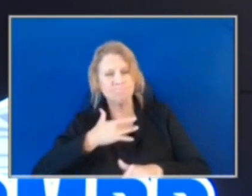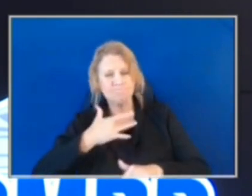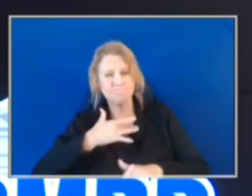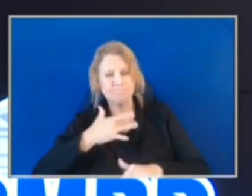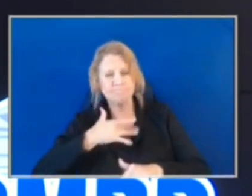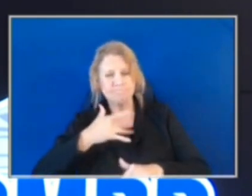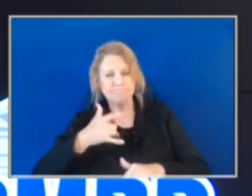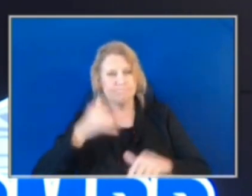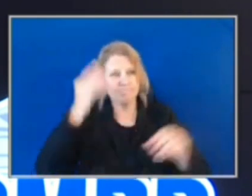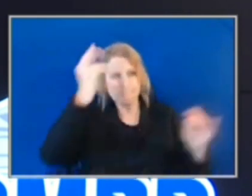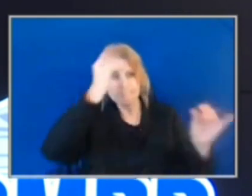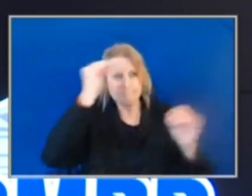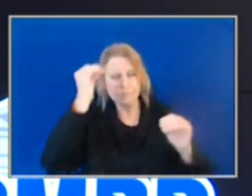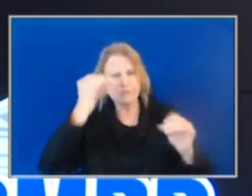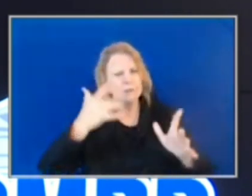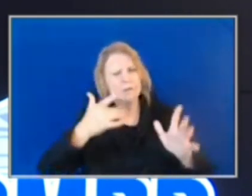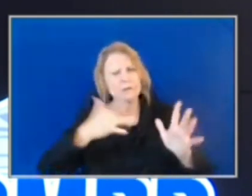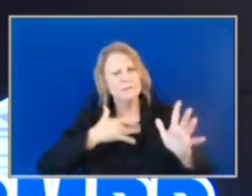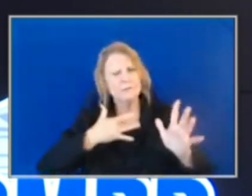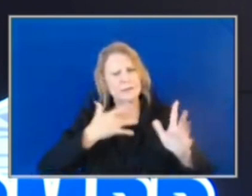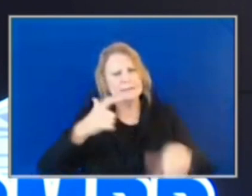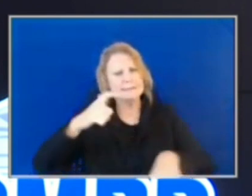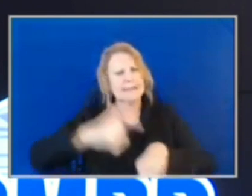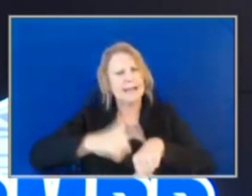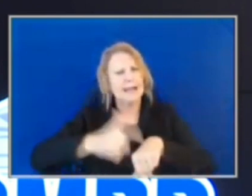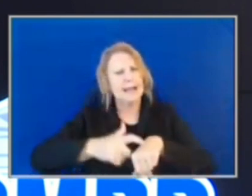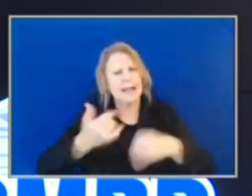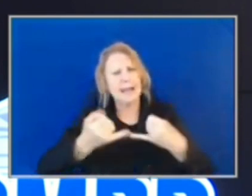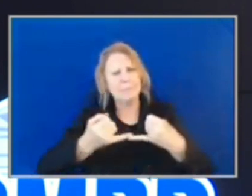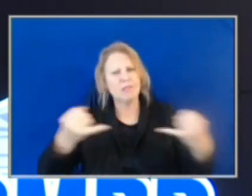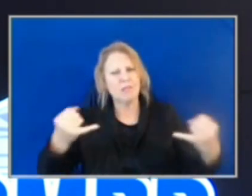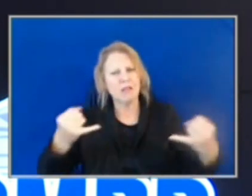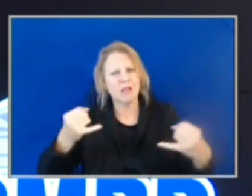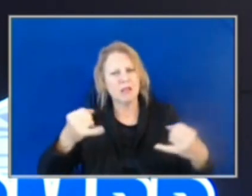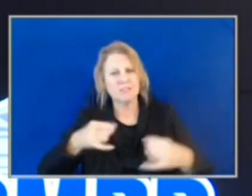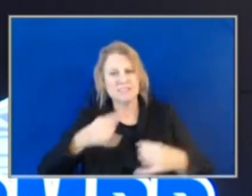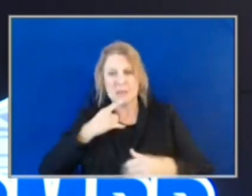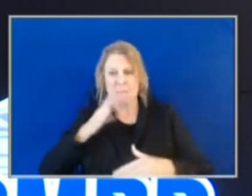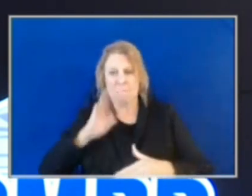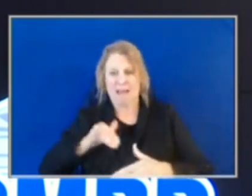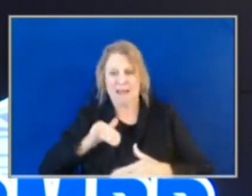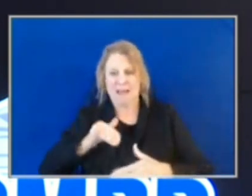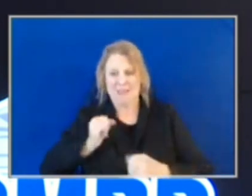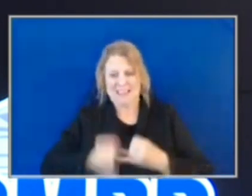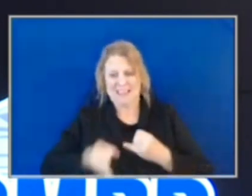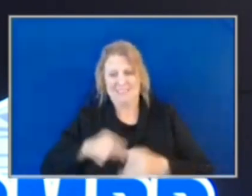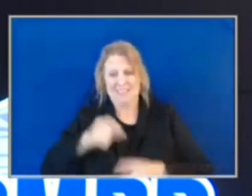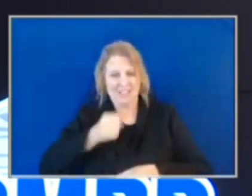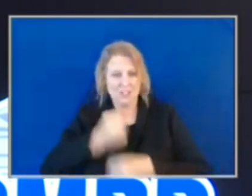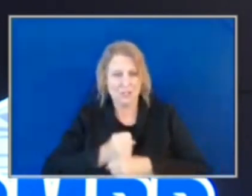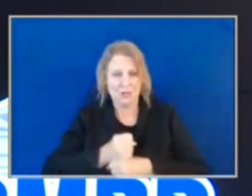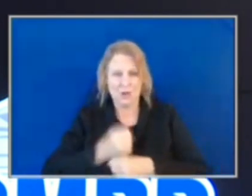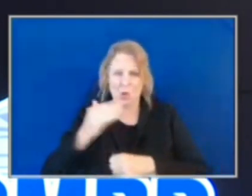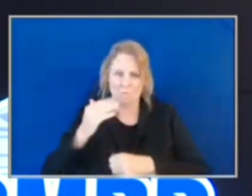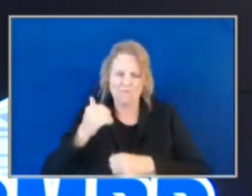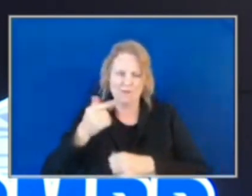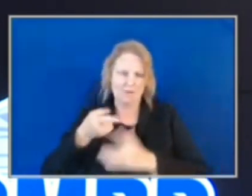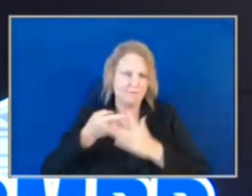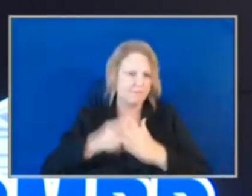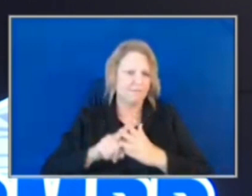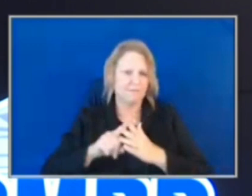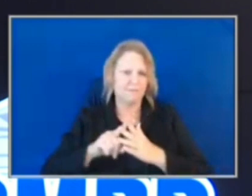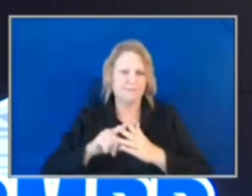when the department would like to start implementing this? By the end of the year, we'd love to have, you know, our first ones out and working and